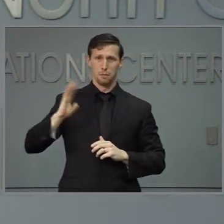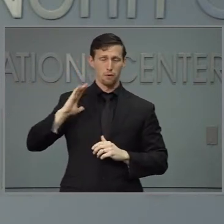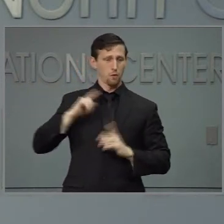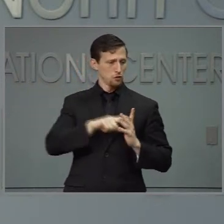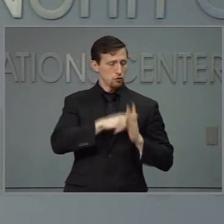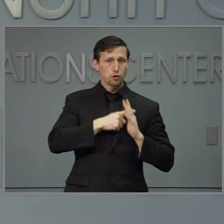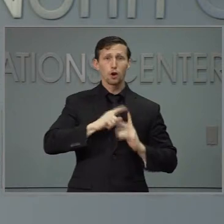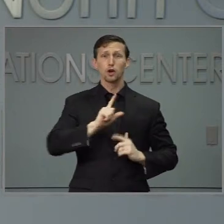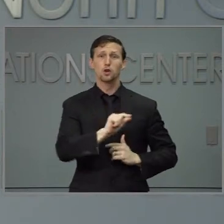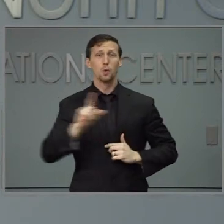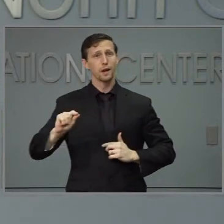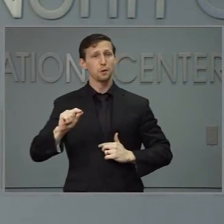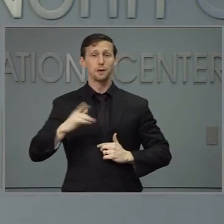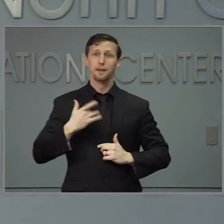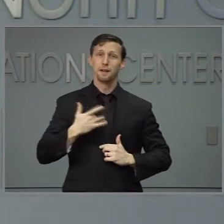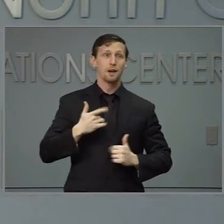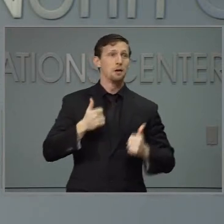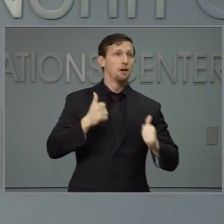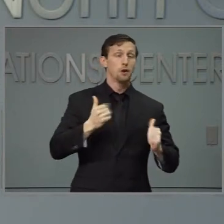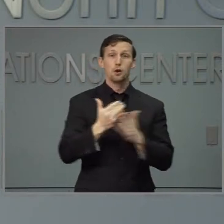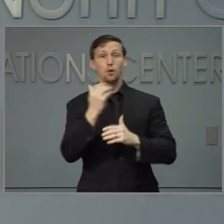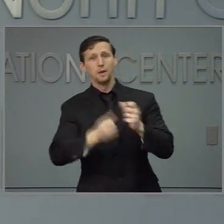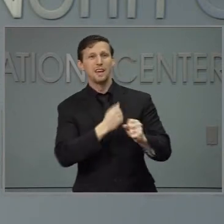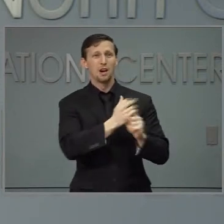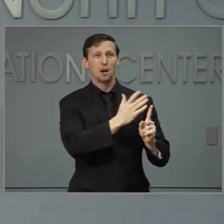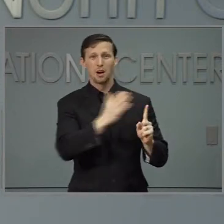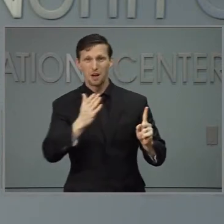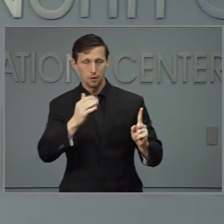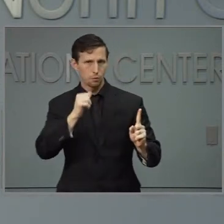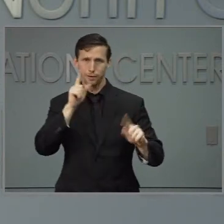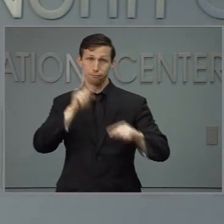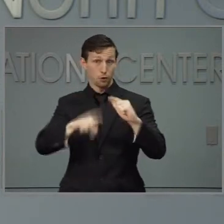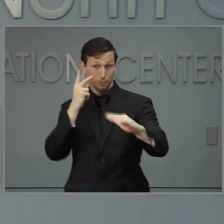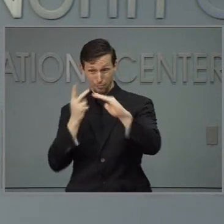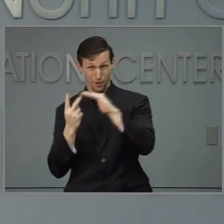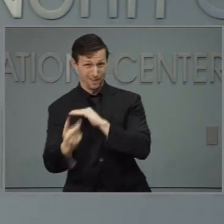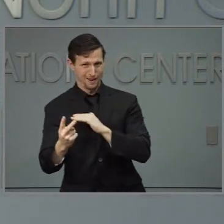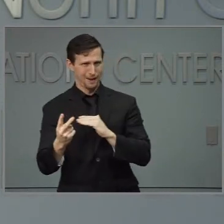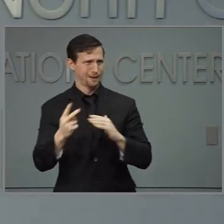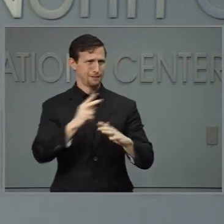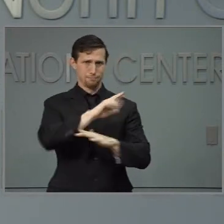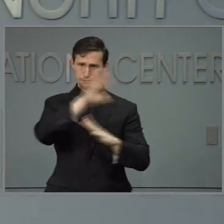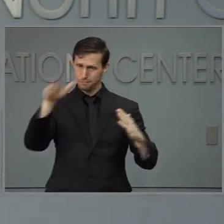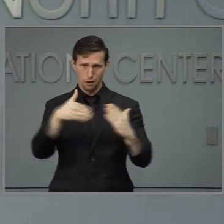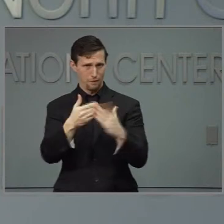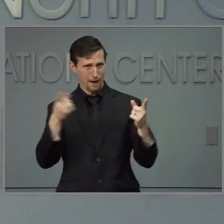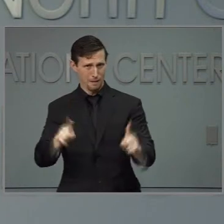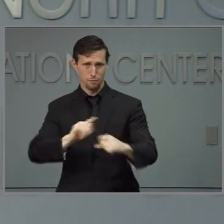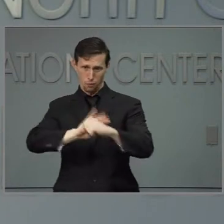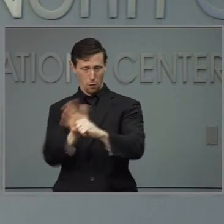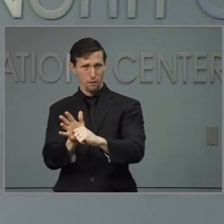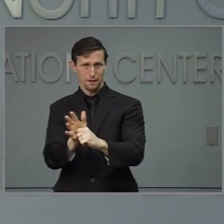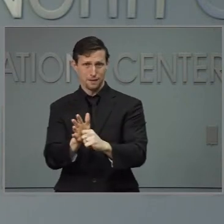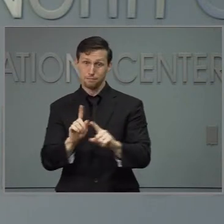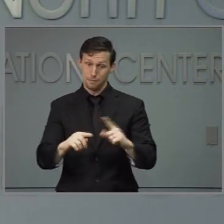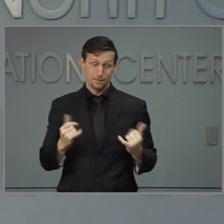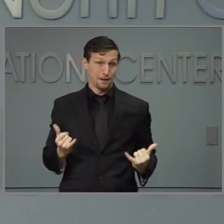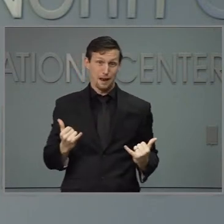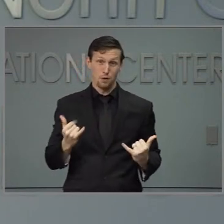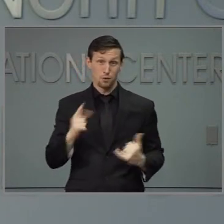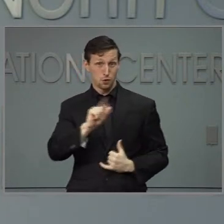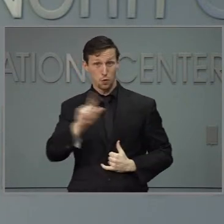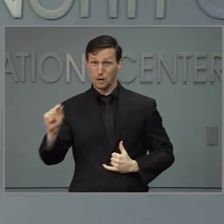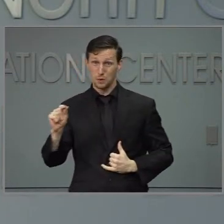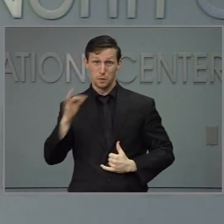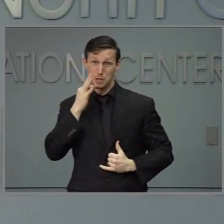global pandemic. But here we are and we have to seize our resolve and make it last. We have